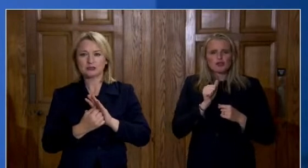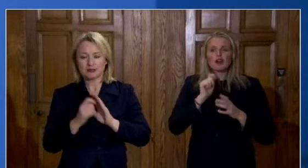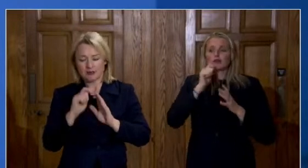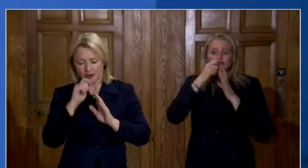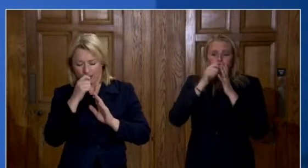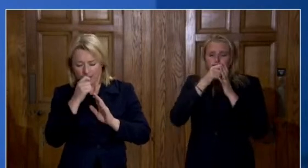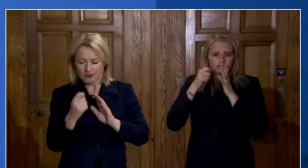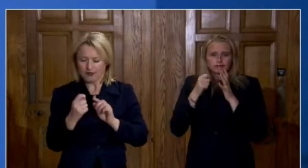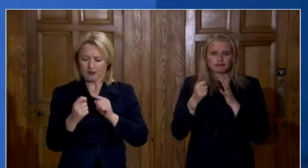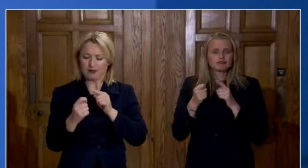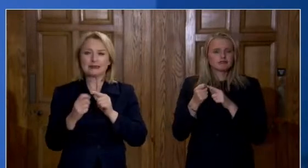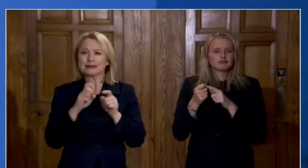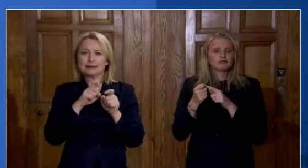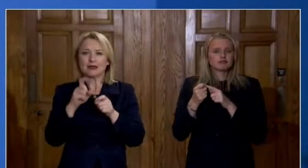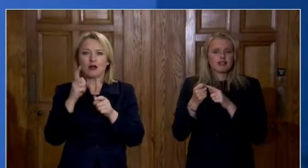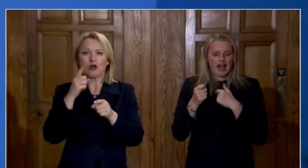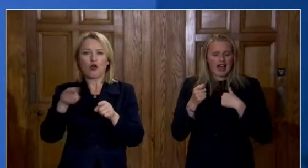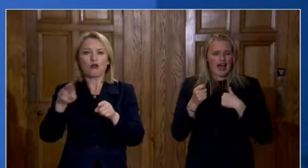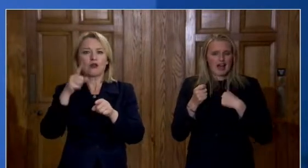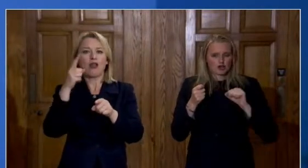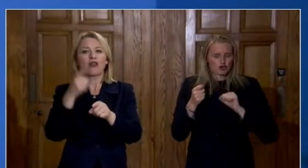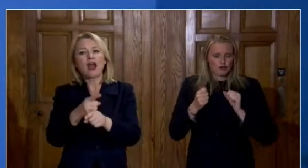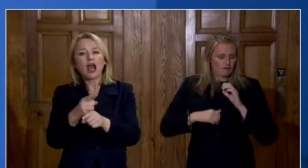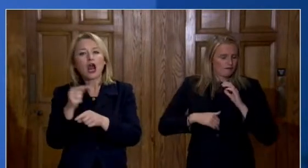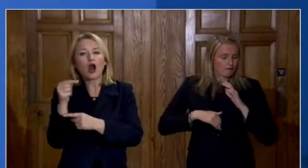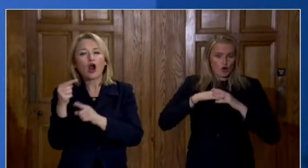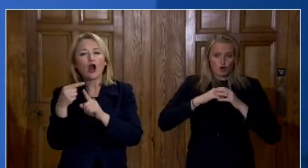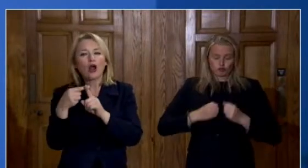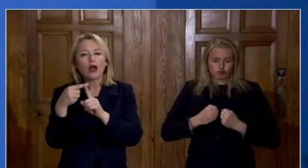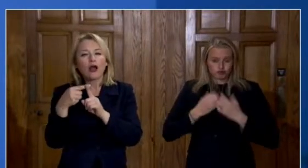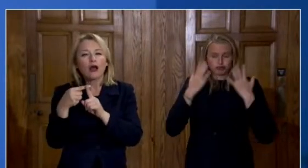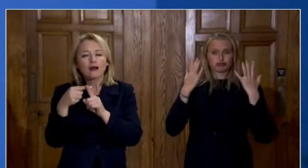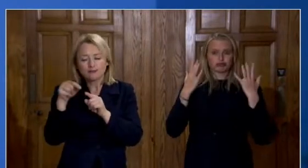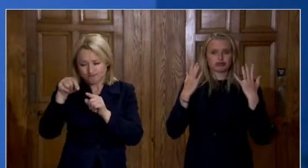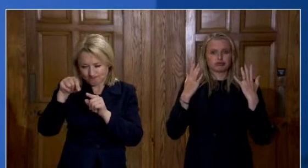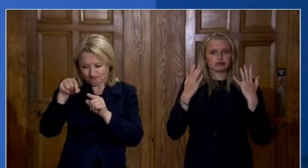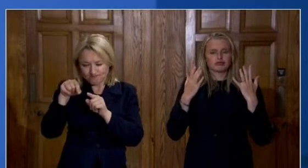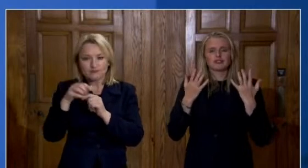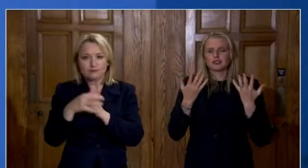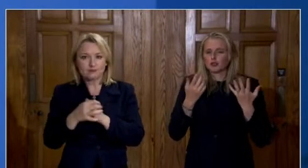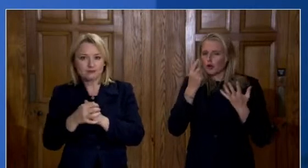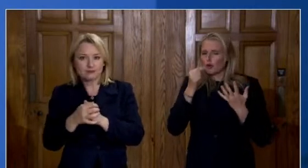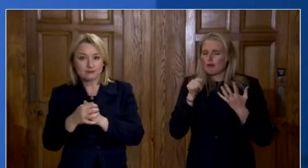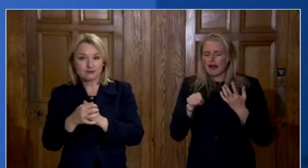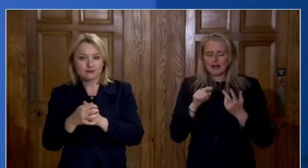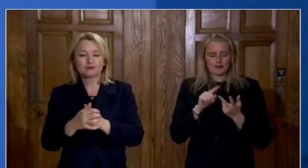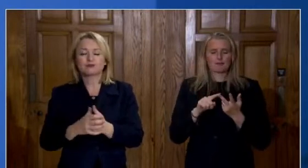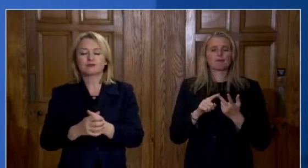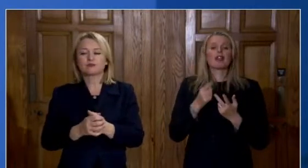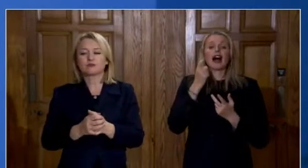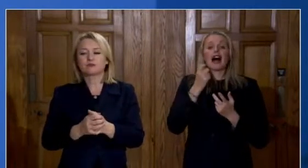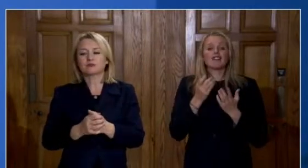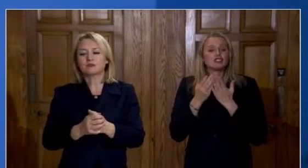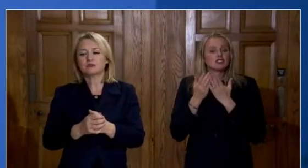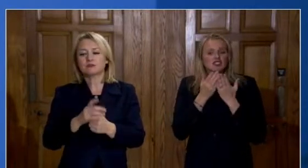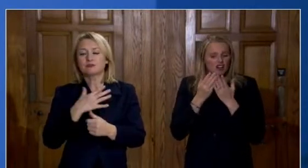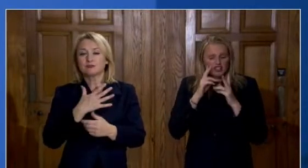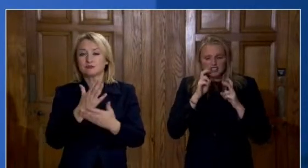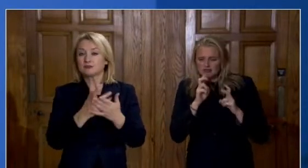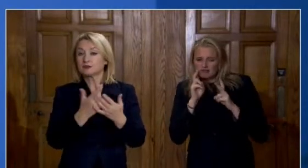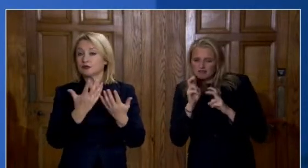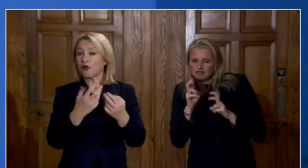the virus and before there are detectable levels of the the virus studies have suggested that